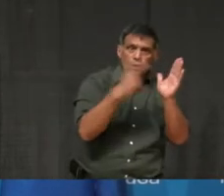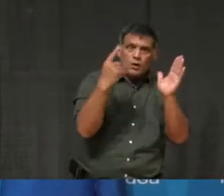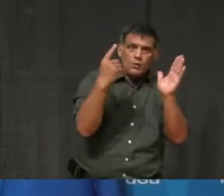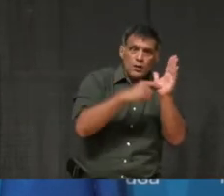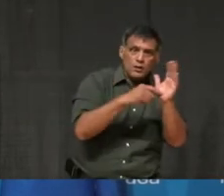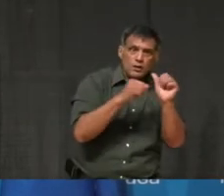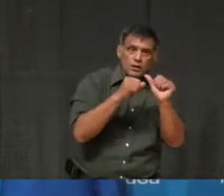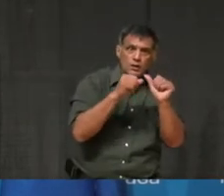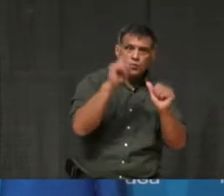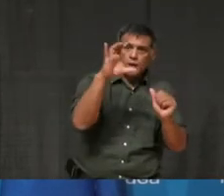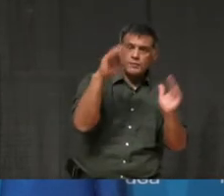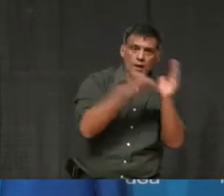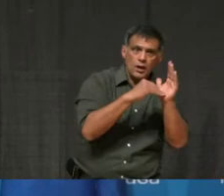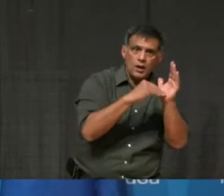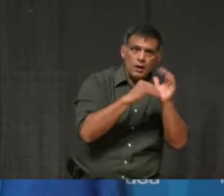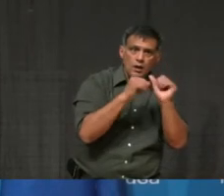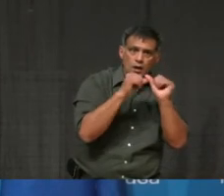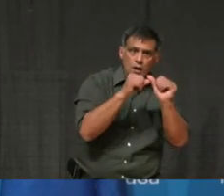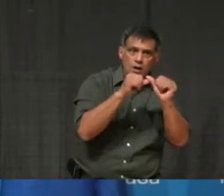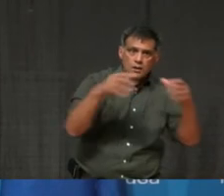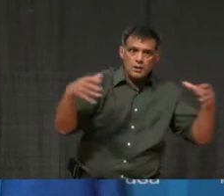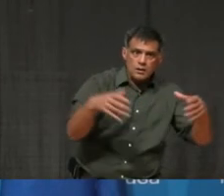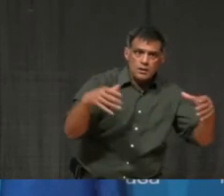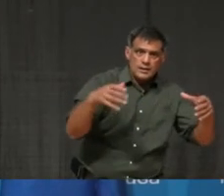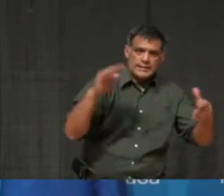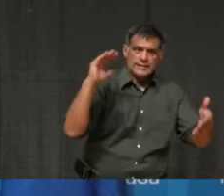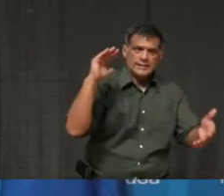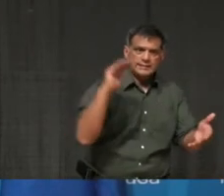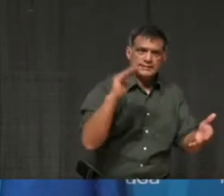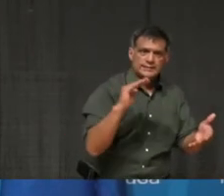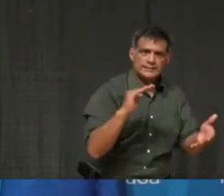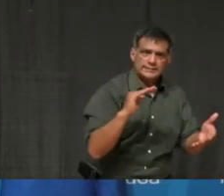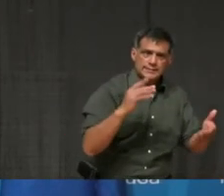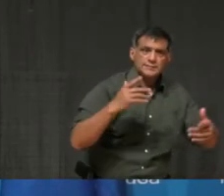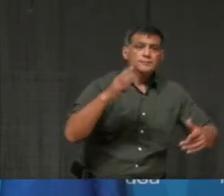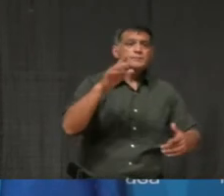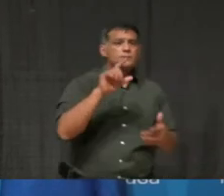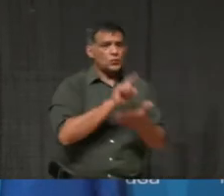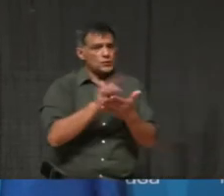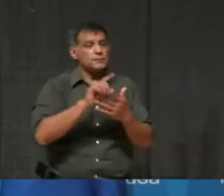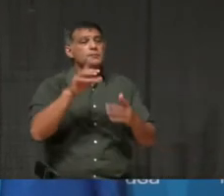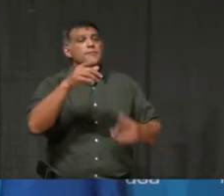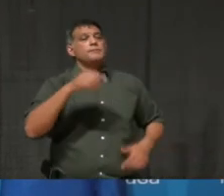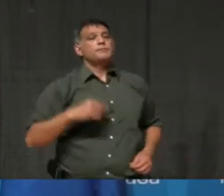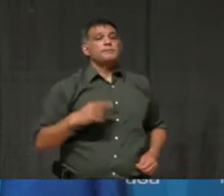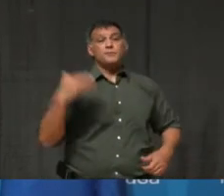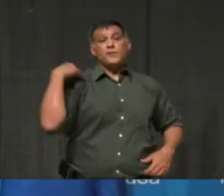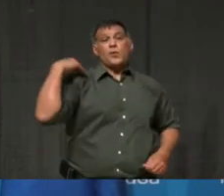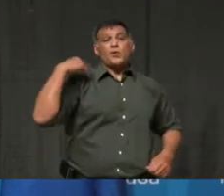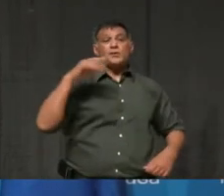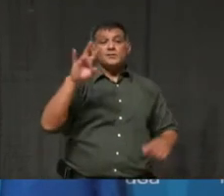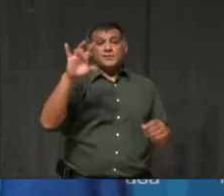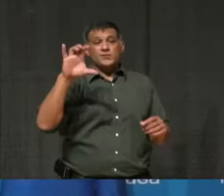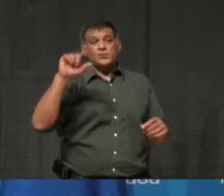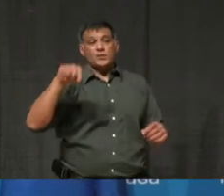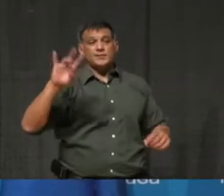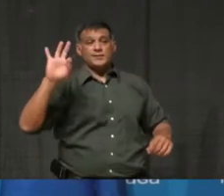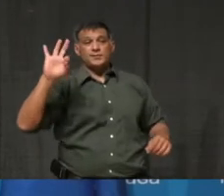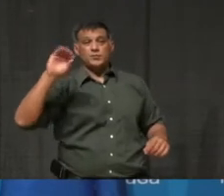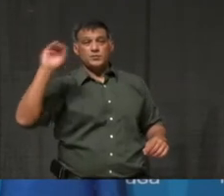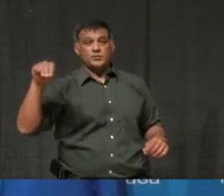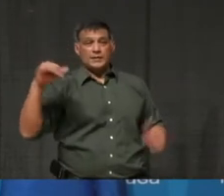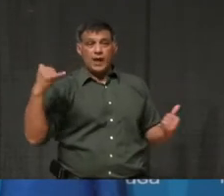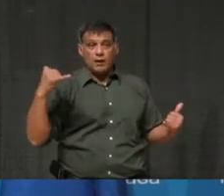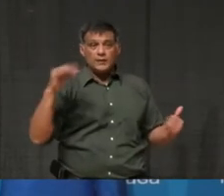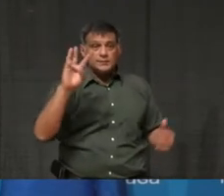week we were at 7.8%. Today we are at 7.9%. So, I do see movement. I know people are doing the right thing, and